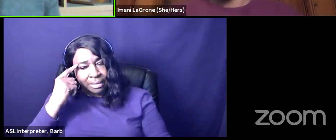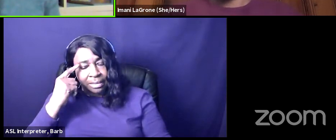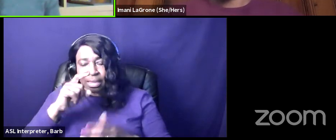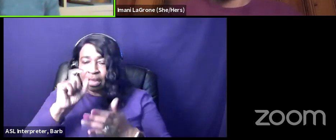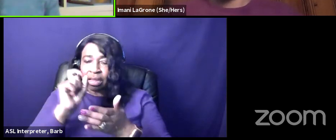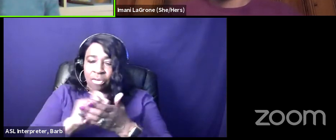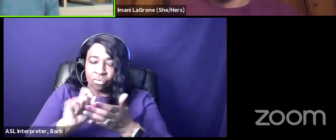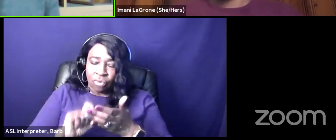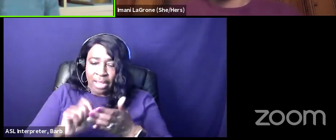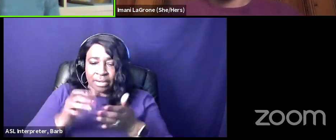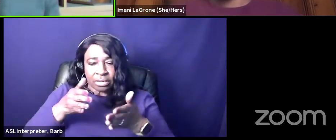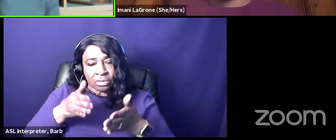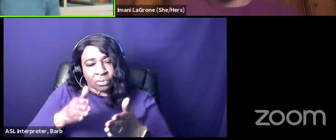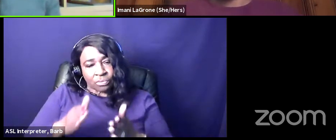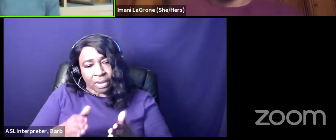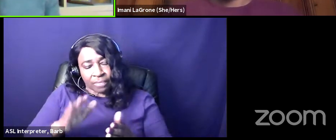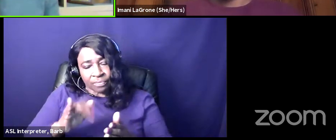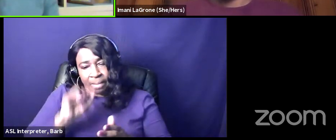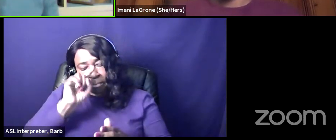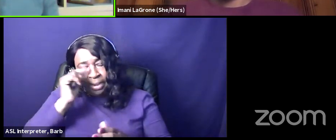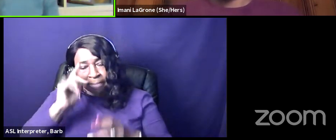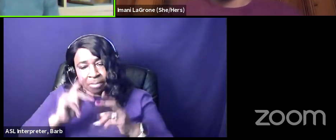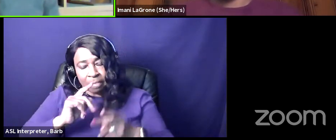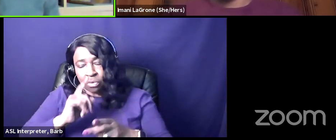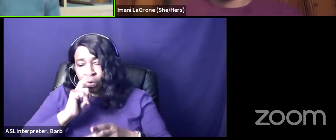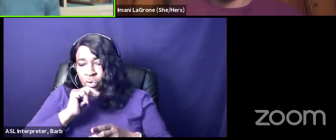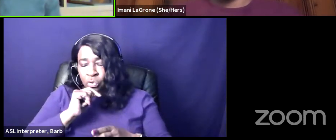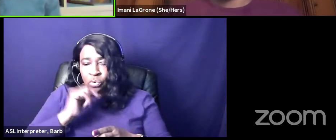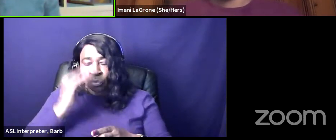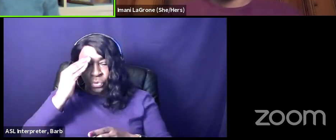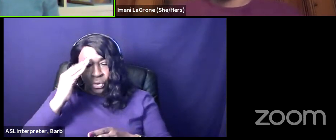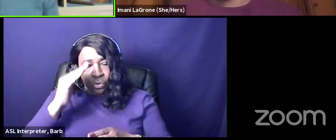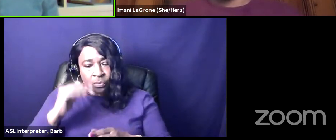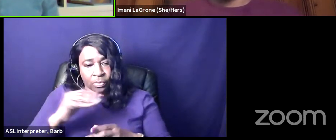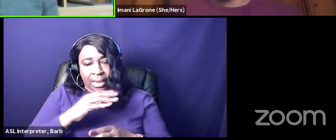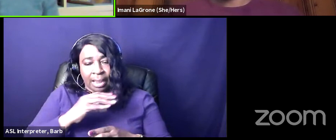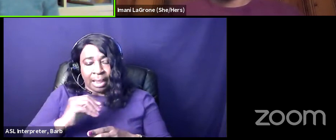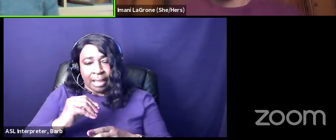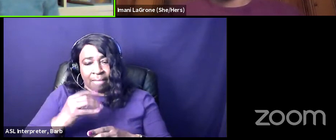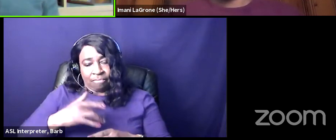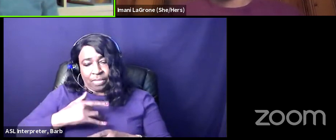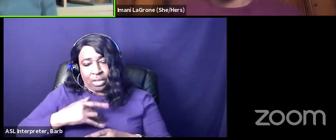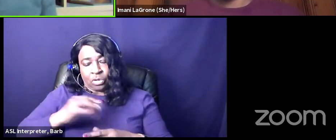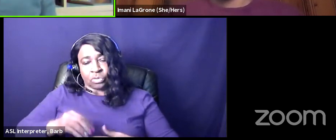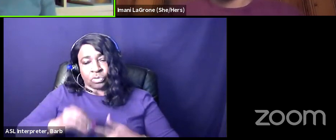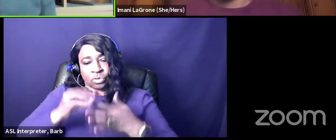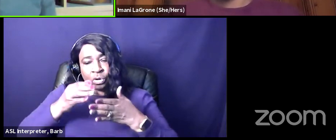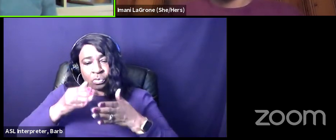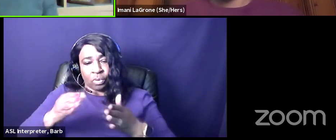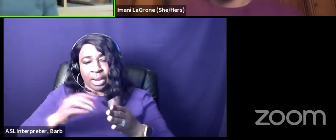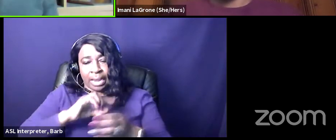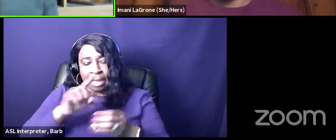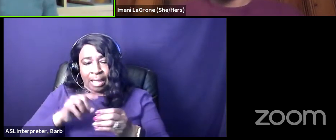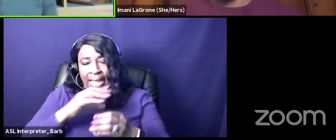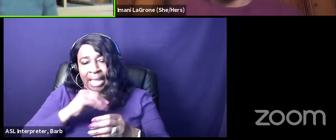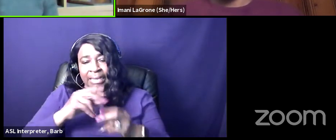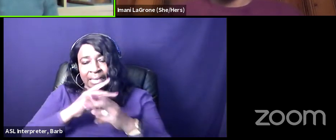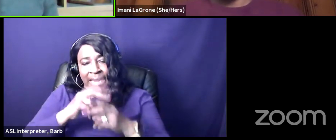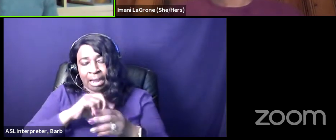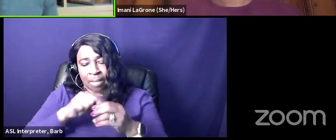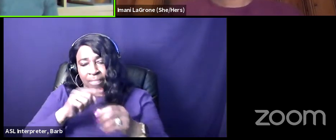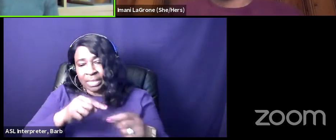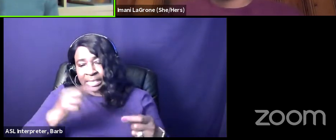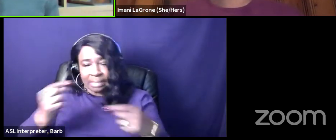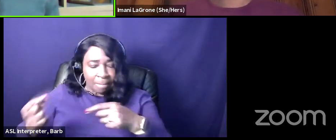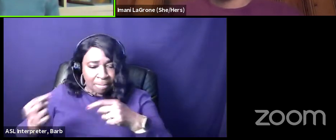in a way that black people who know and feel a certain way about and care about these debates